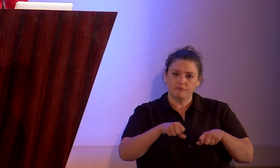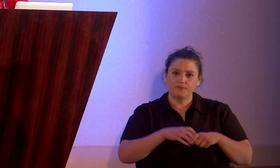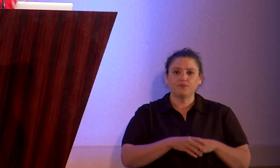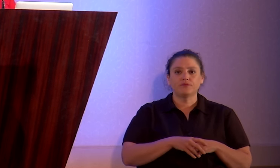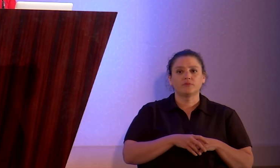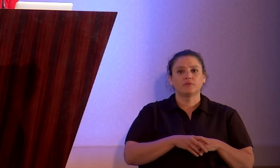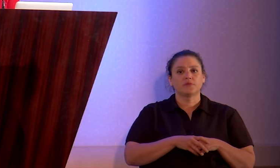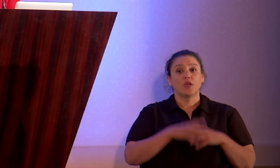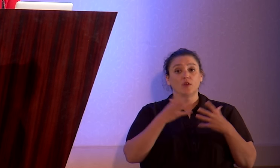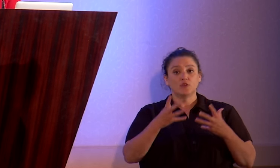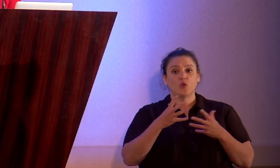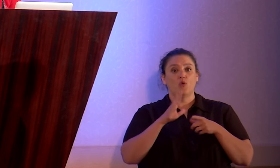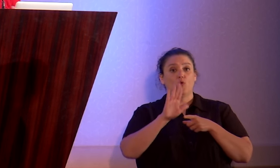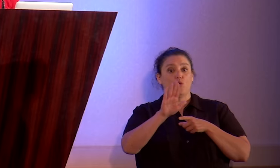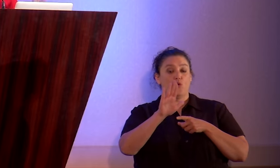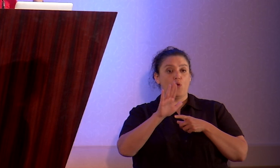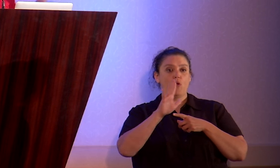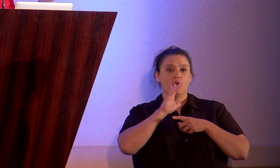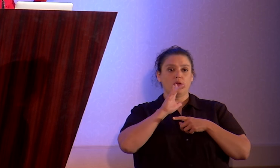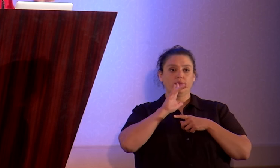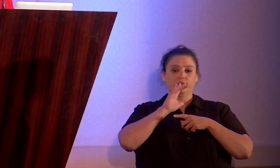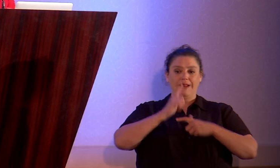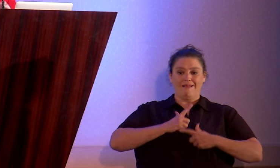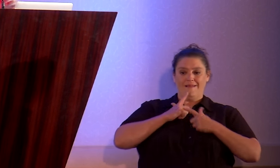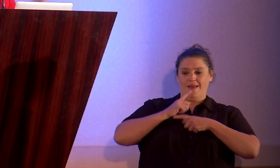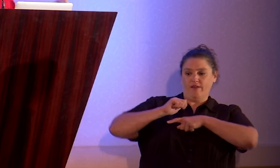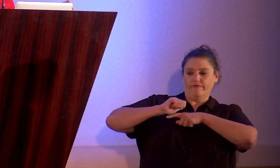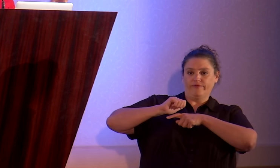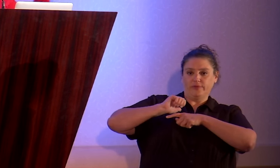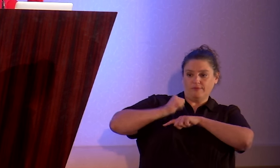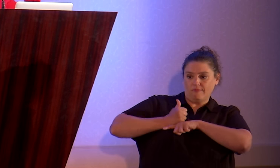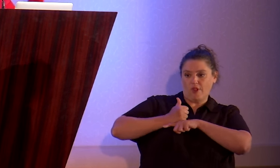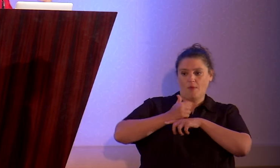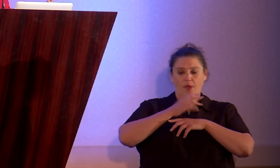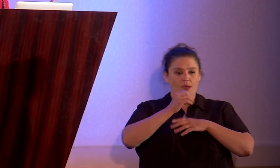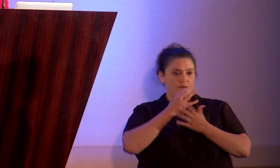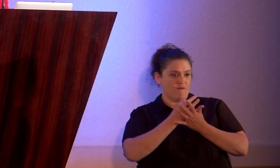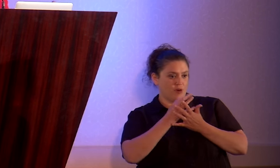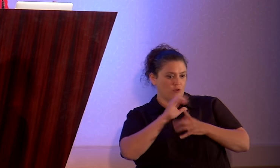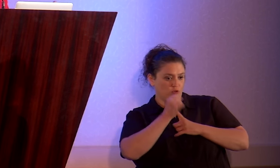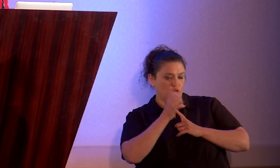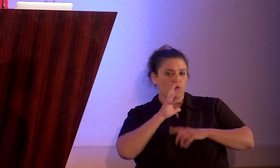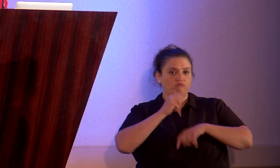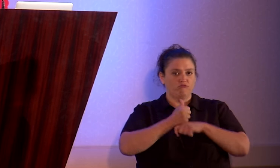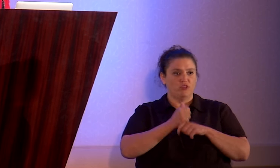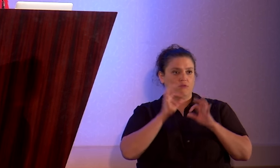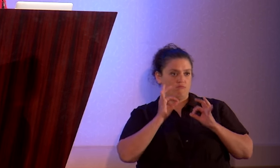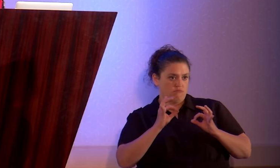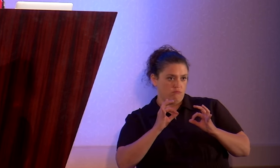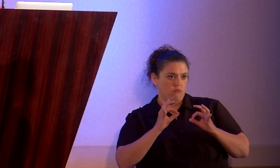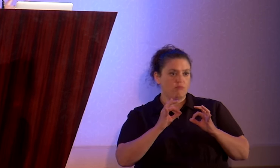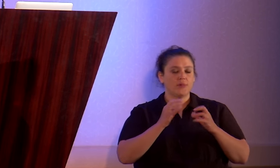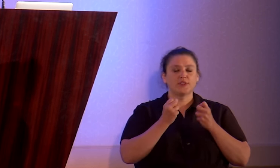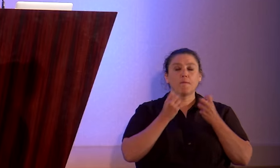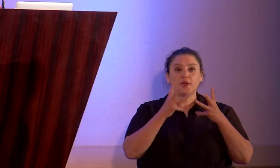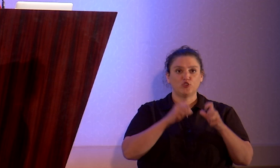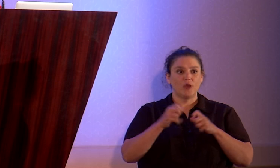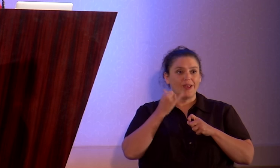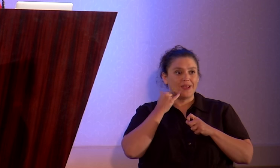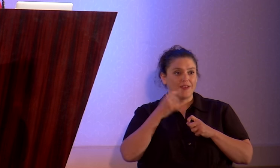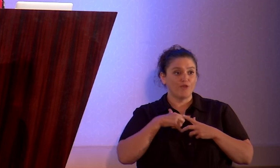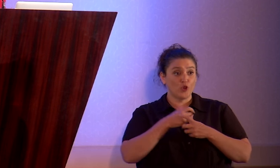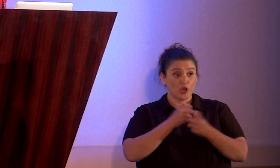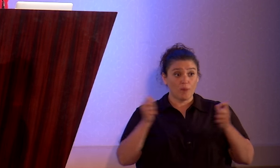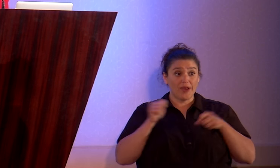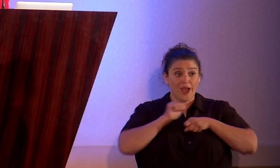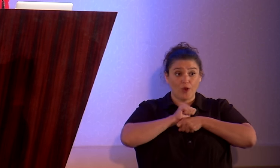So, have your practical and financial ducks in a row first, as much as you can. If you're coming out atheist at work and